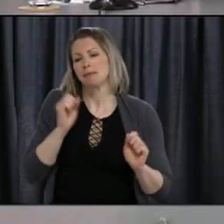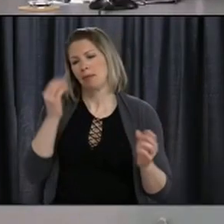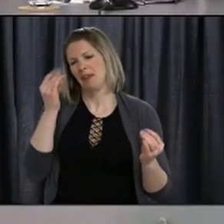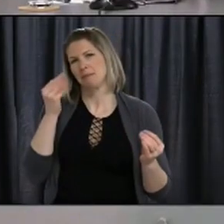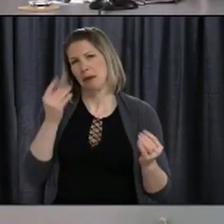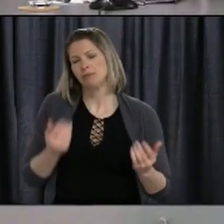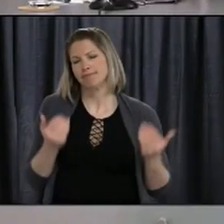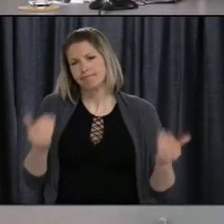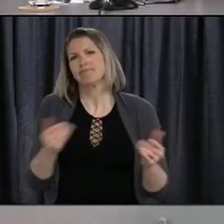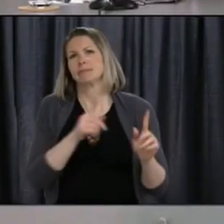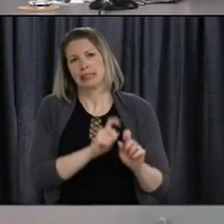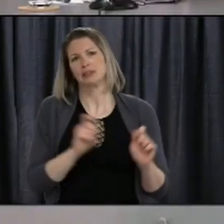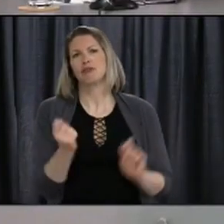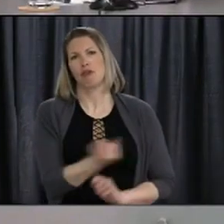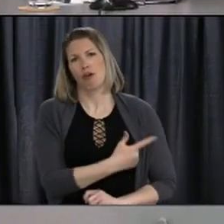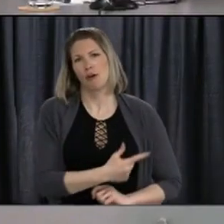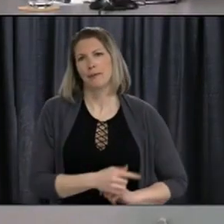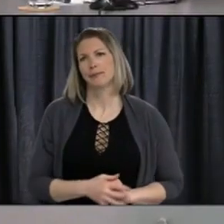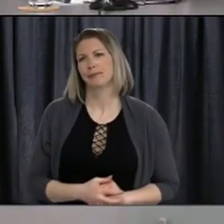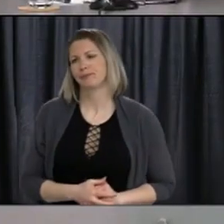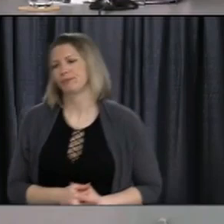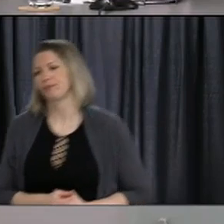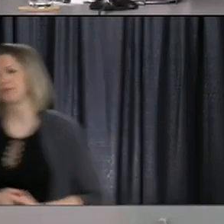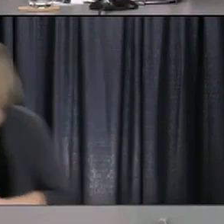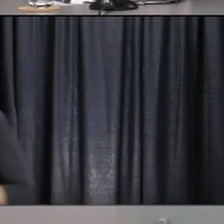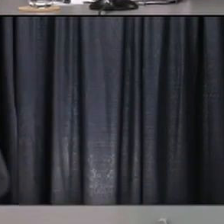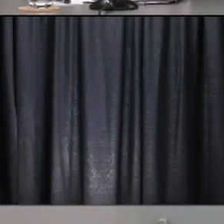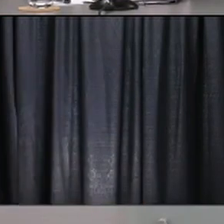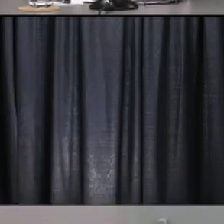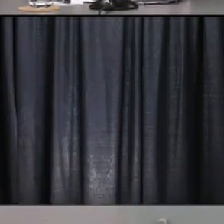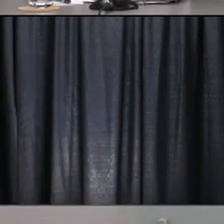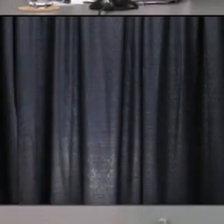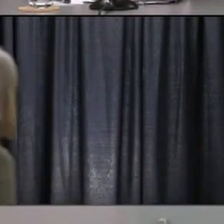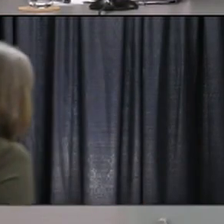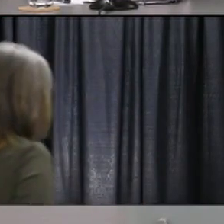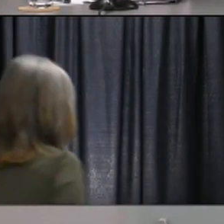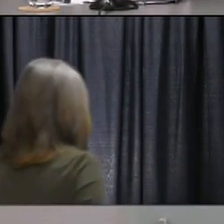Our next questions are from Patrick Butler of Radio Canada. Please go ahead.